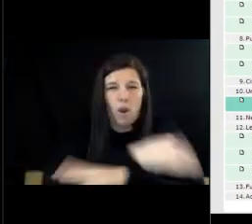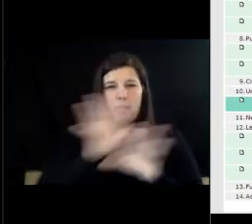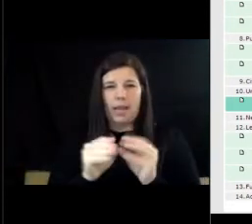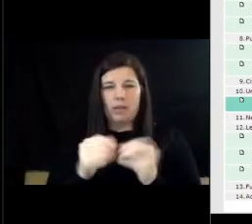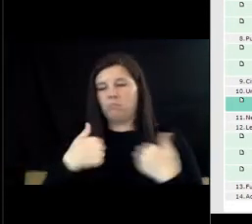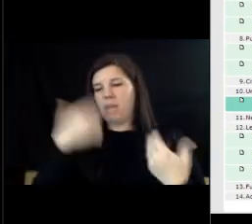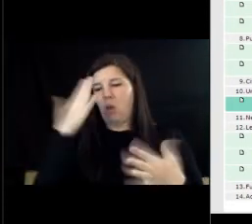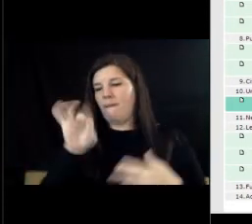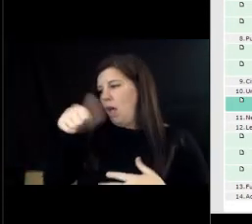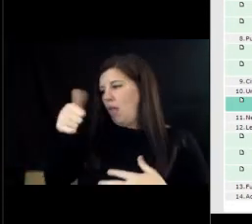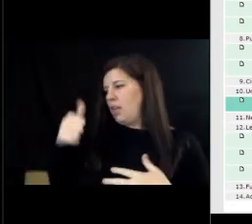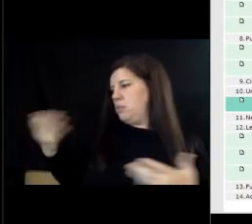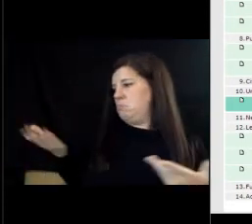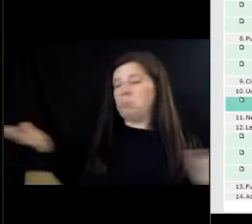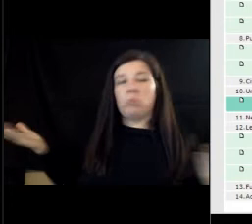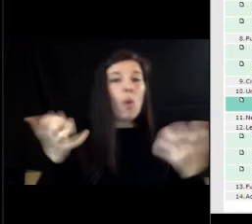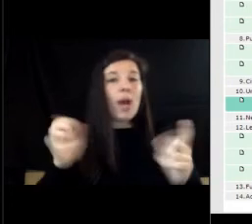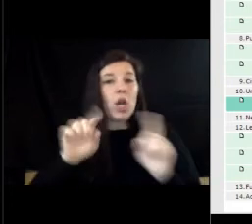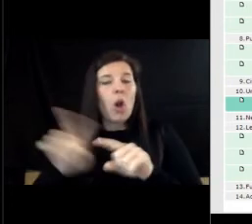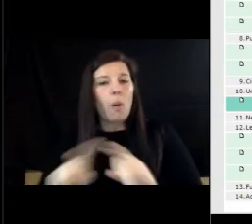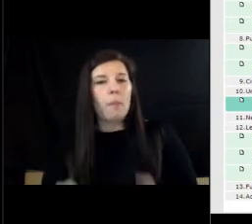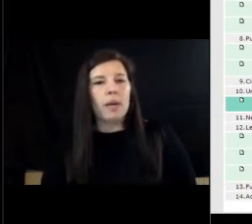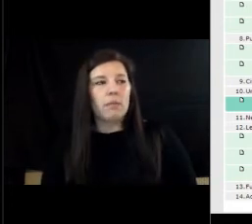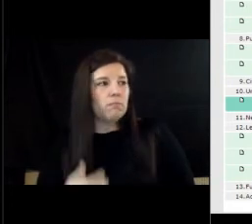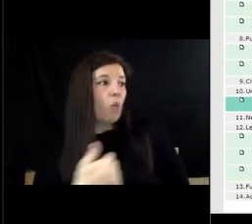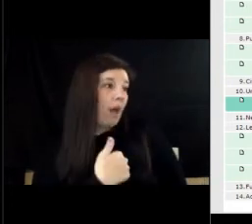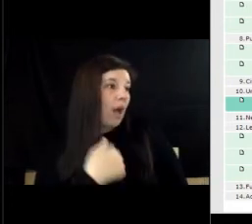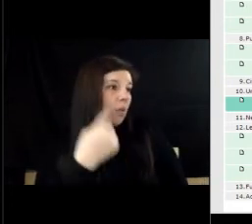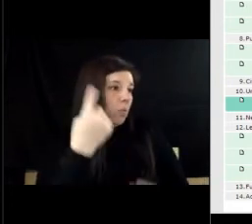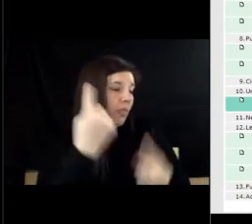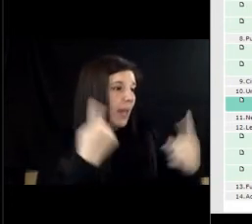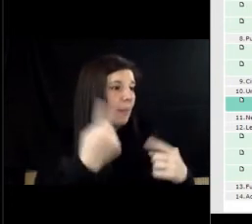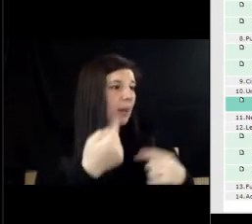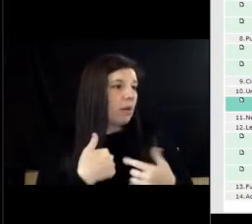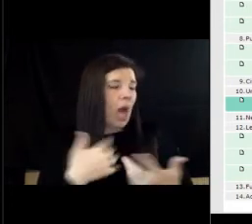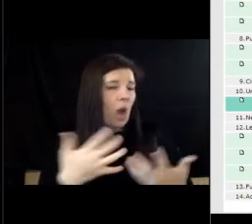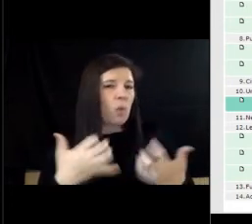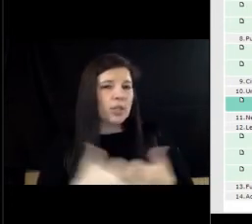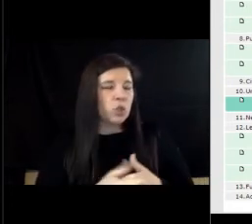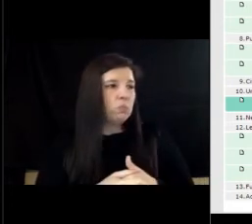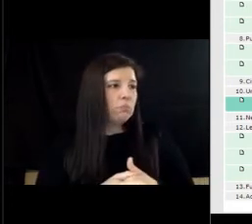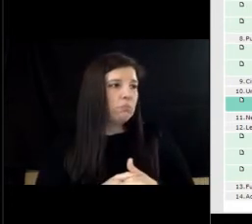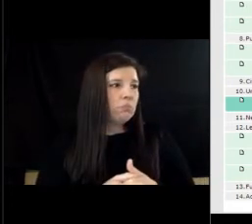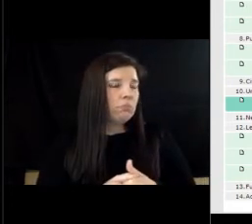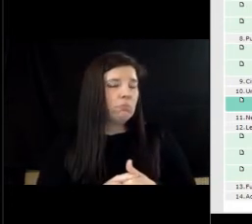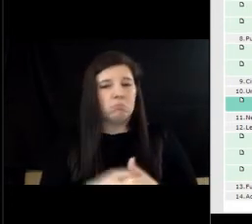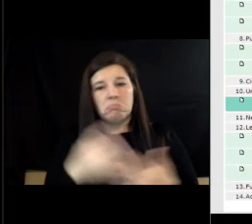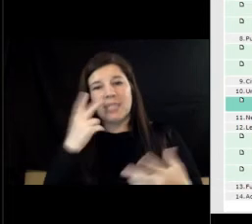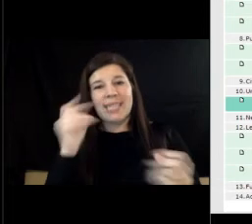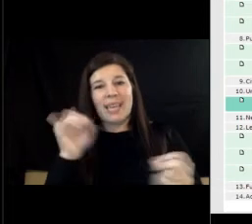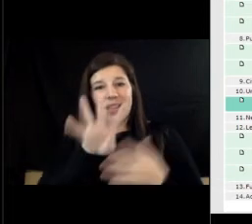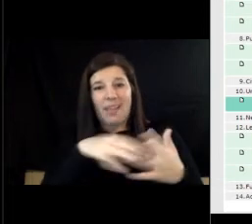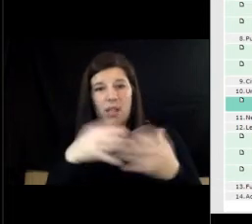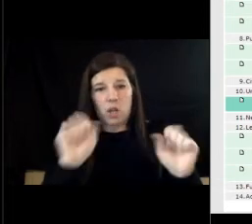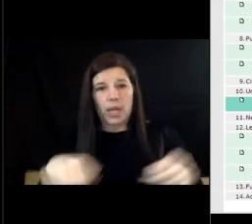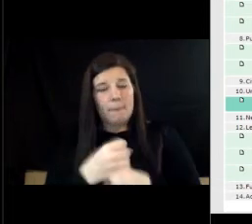i i know i definitely wanted to consider it if possible i'd like to consider look at my calendar and see if that's something that i can make work as well